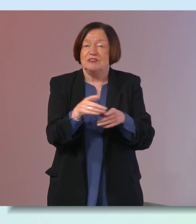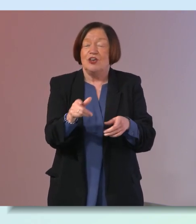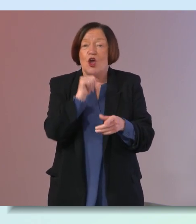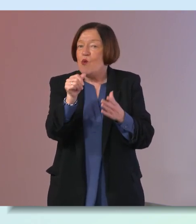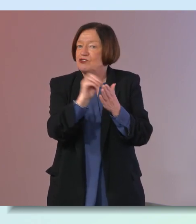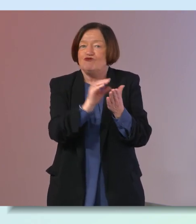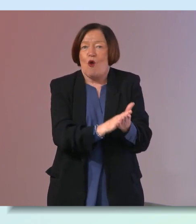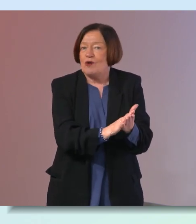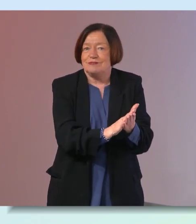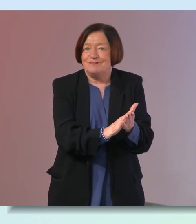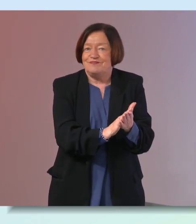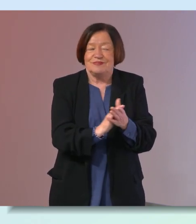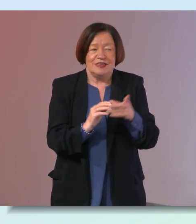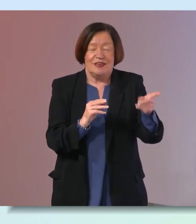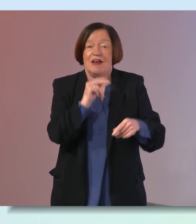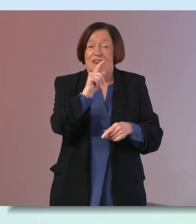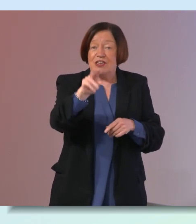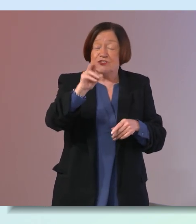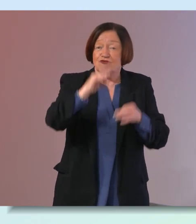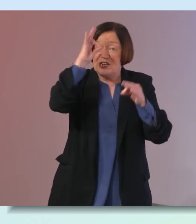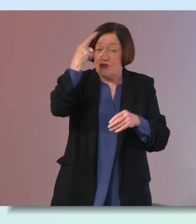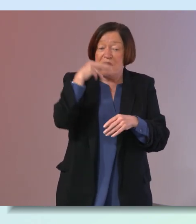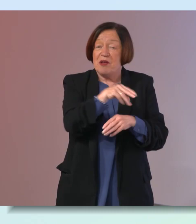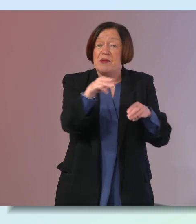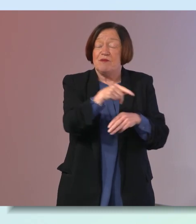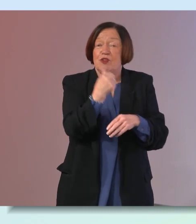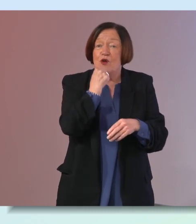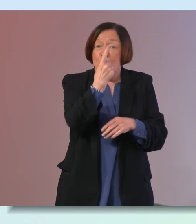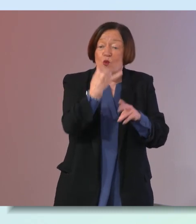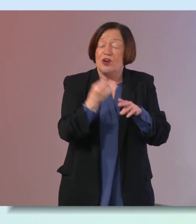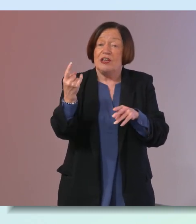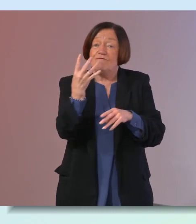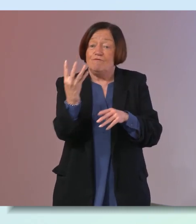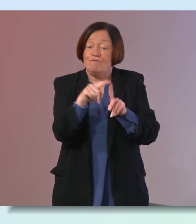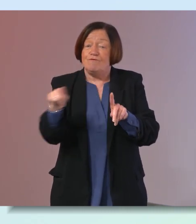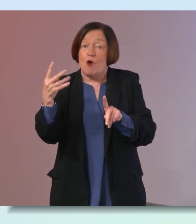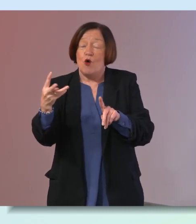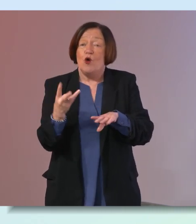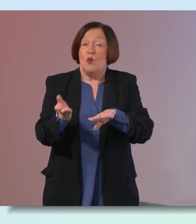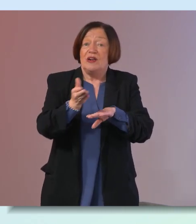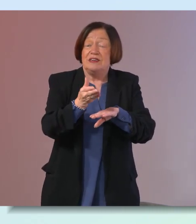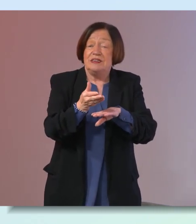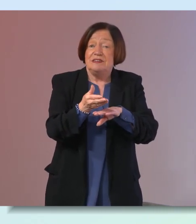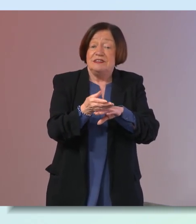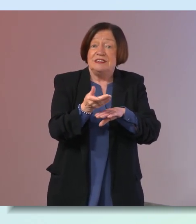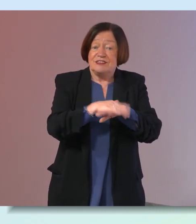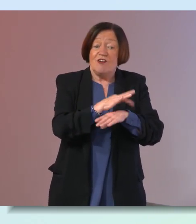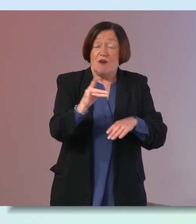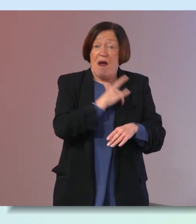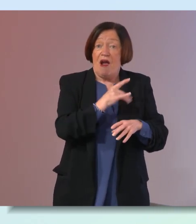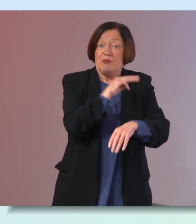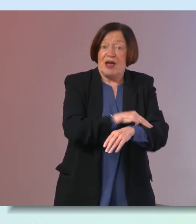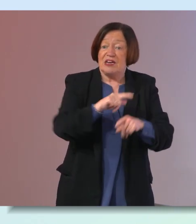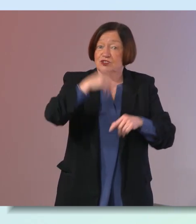recorded i think it's great to remind people of the statistics so one in four women dies from heart disease